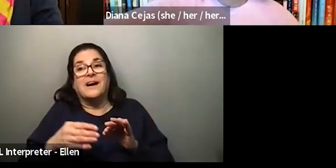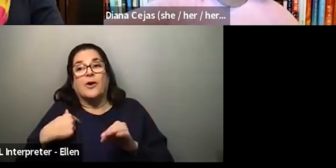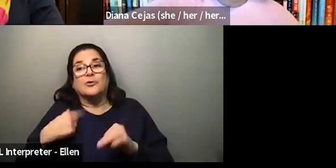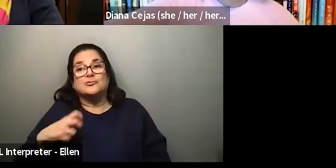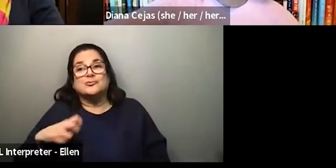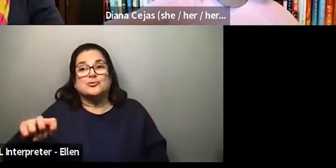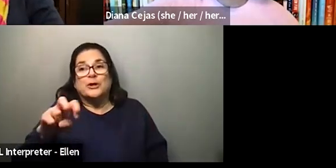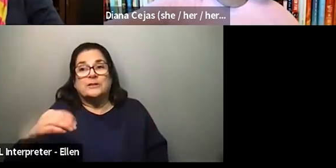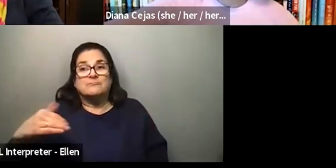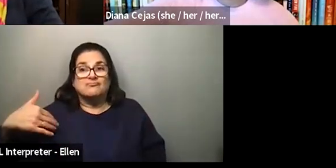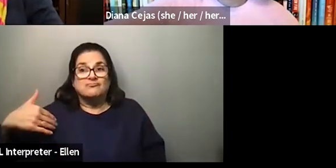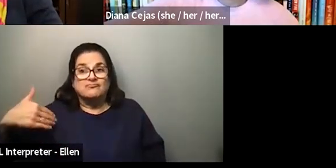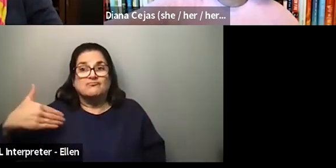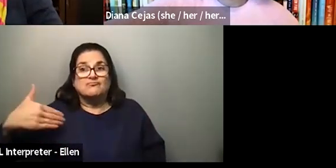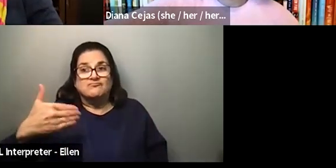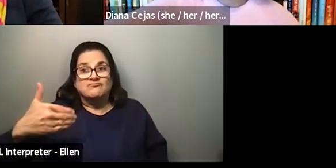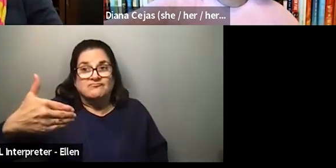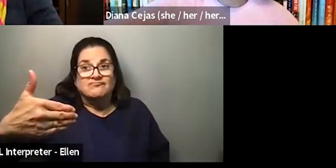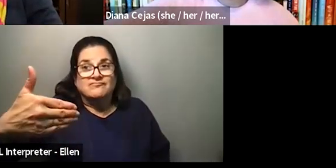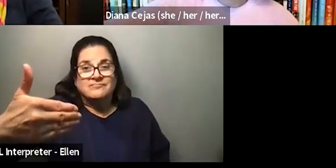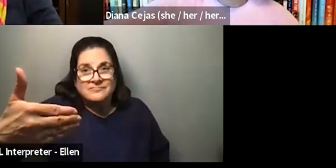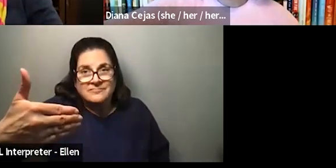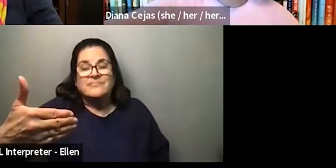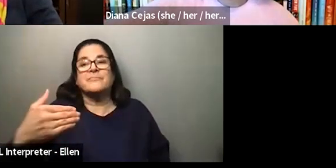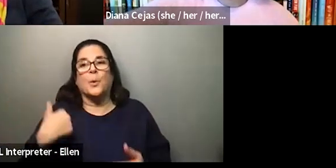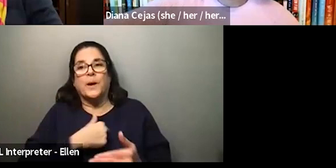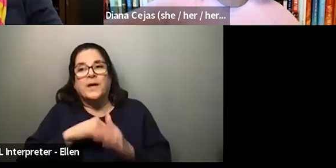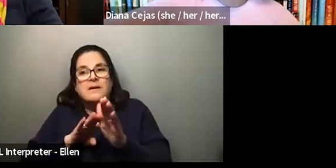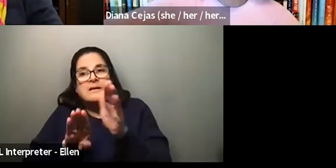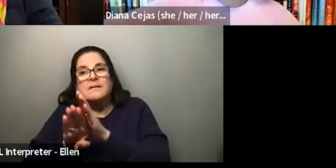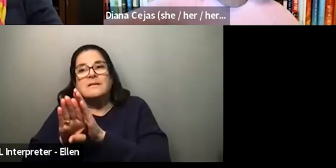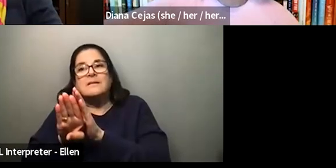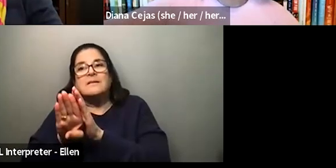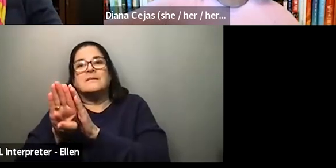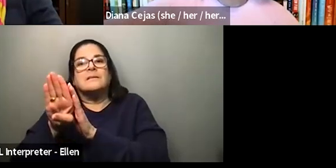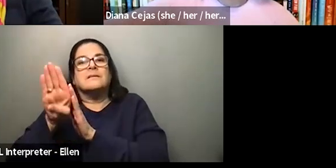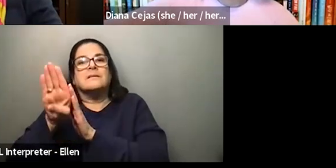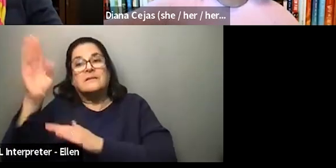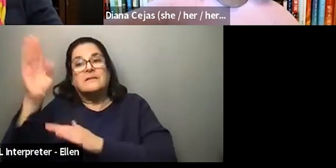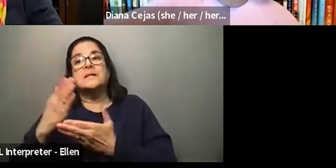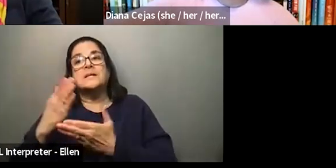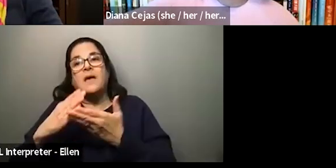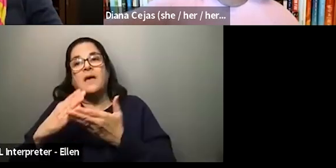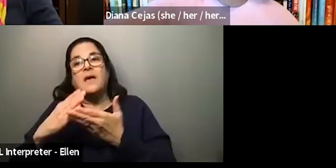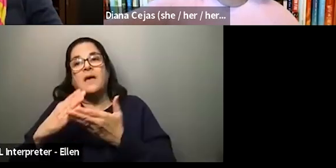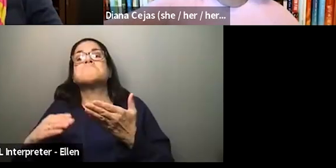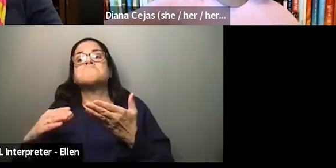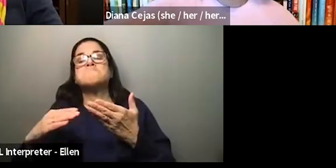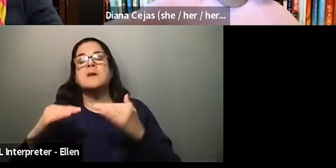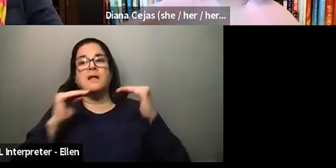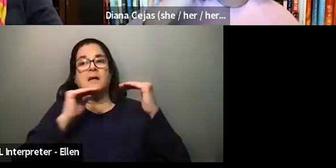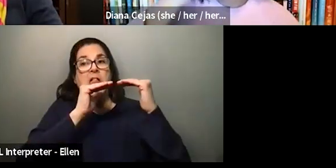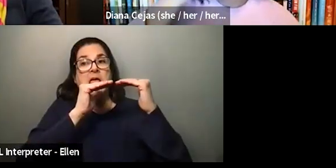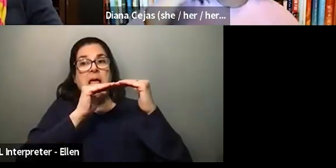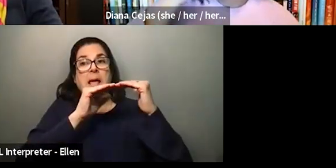that has been really helpful in kind of breaking down some of these implicit biases that I at least get from colleagues. And with patients, I think it's just